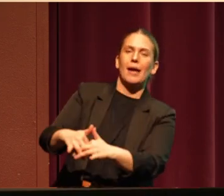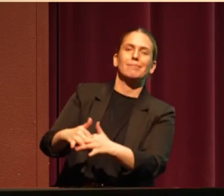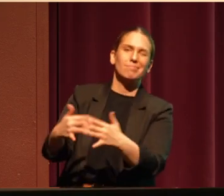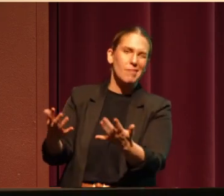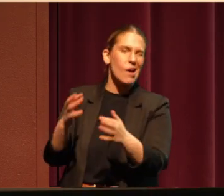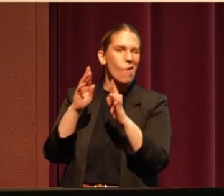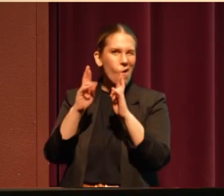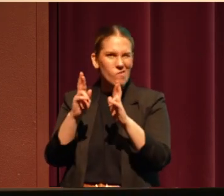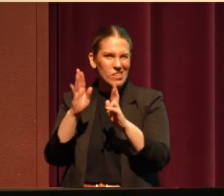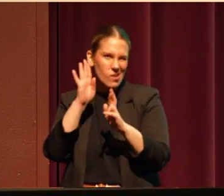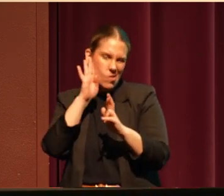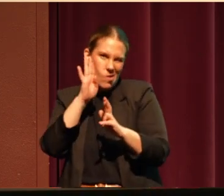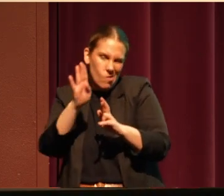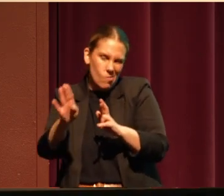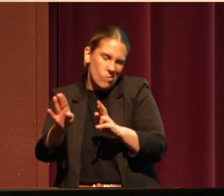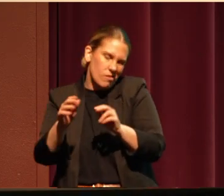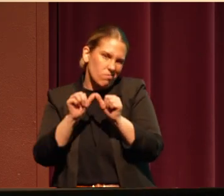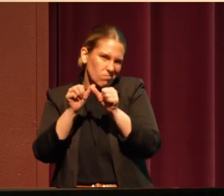hopefully it will go better.